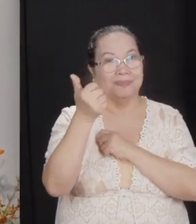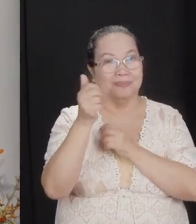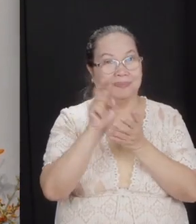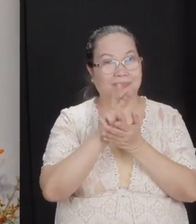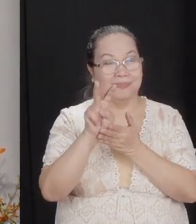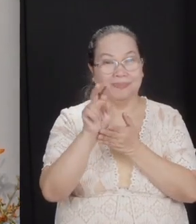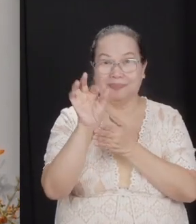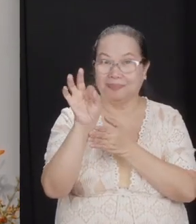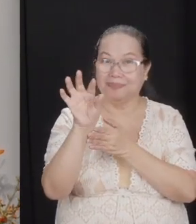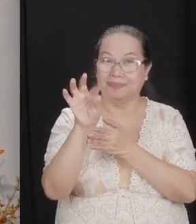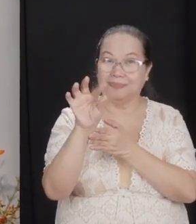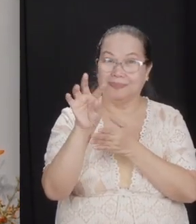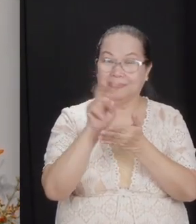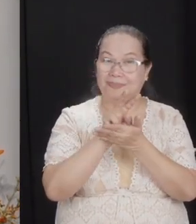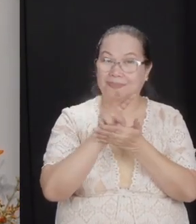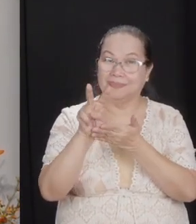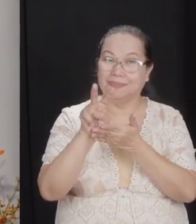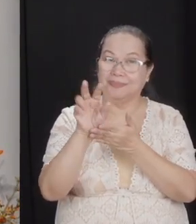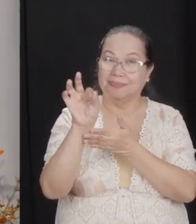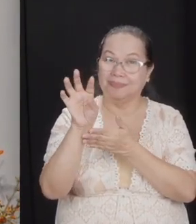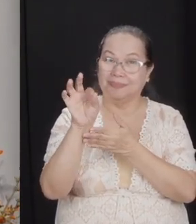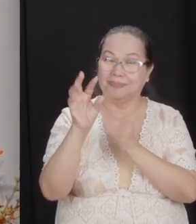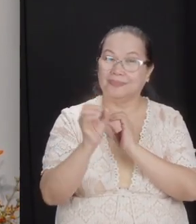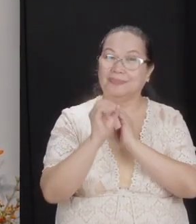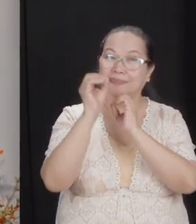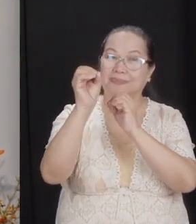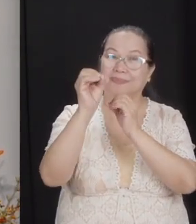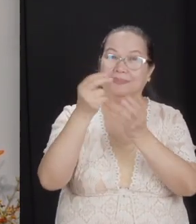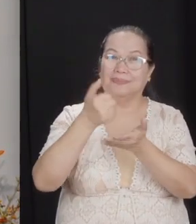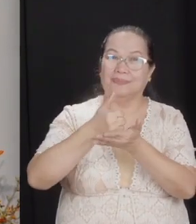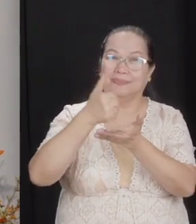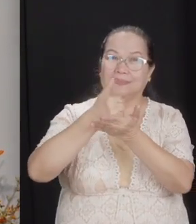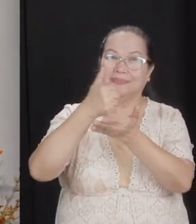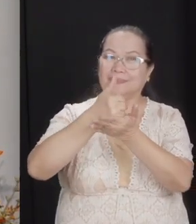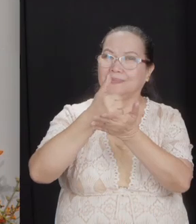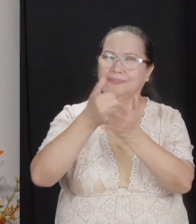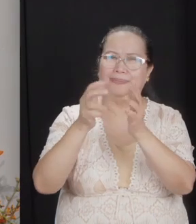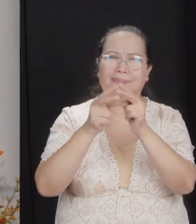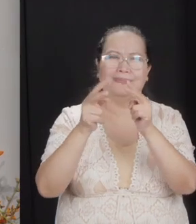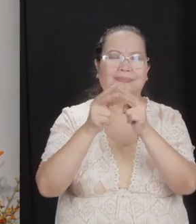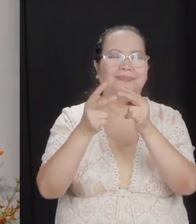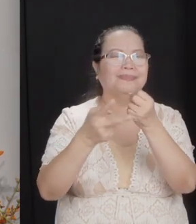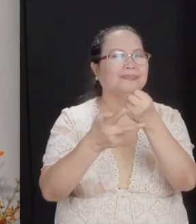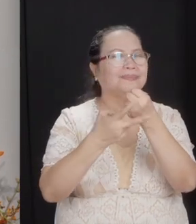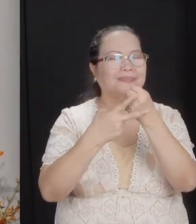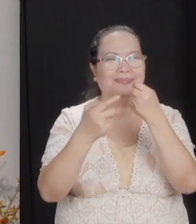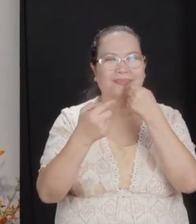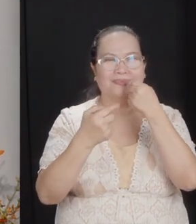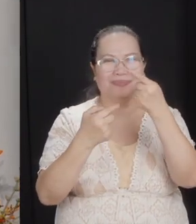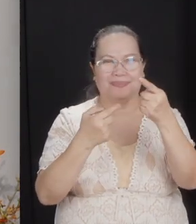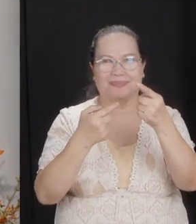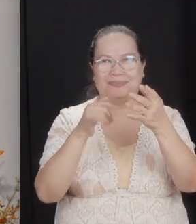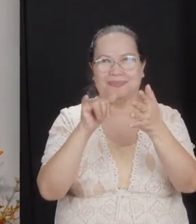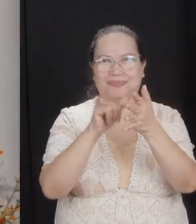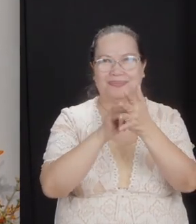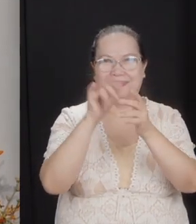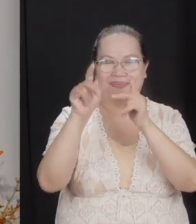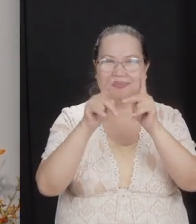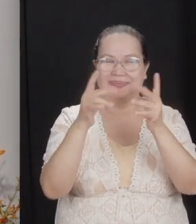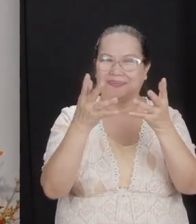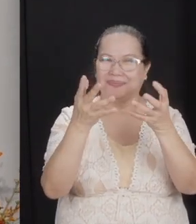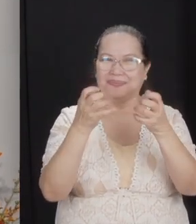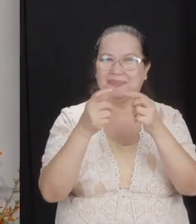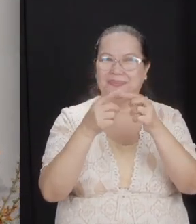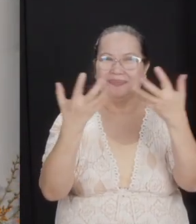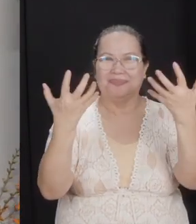19, if you look at verse 19, they offered help. That's why I'm very safe to say that these people really wanted